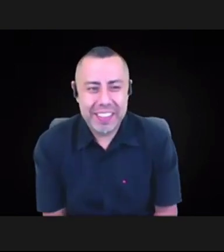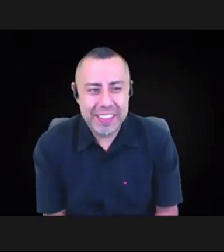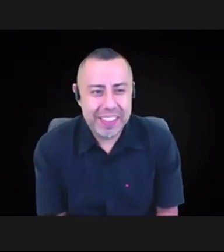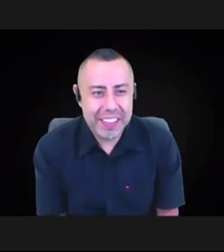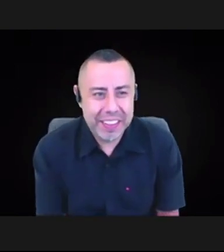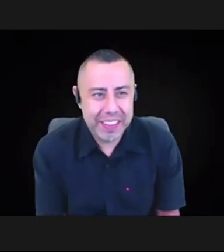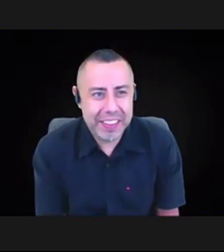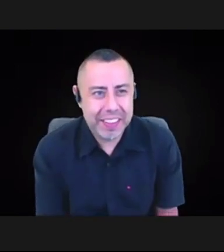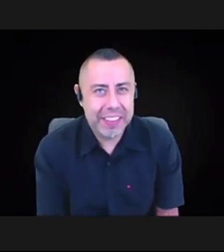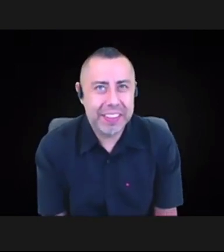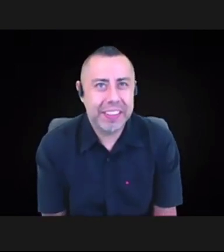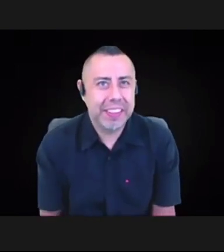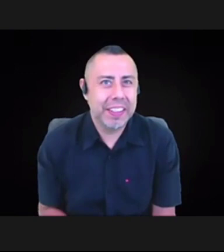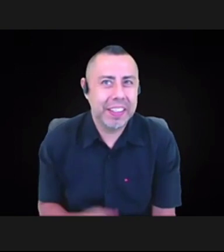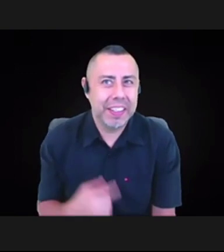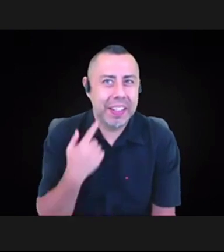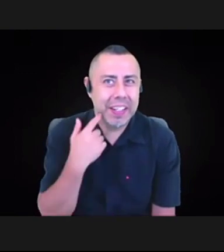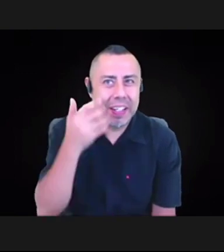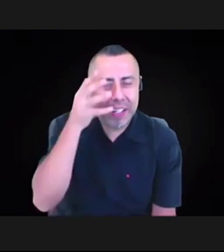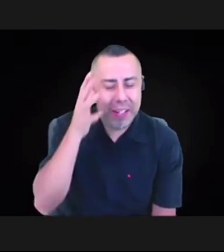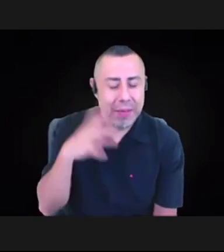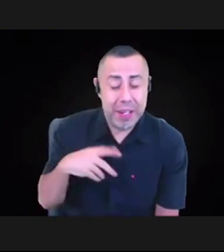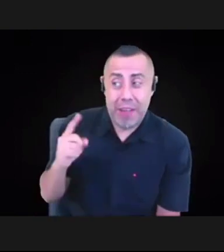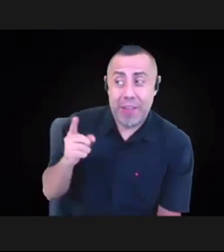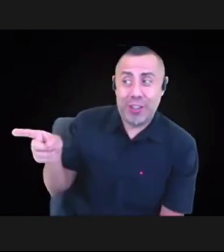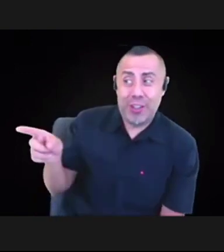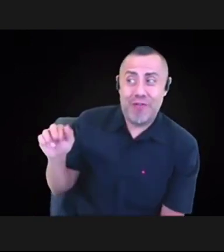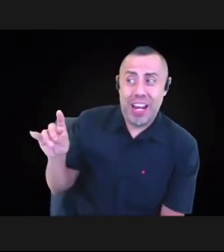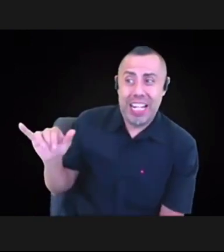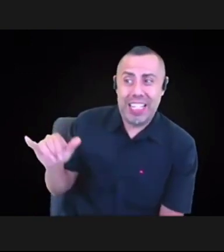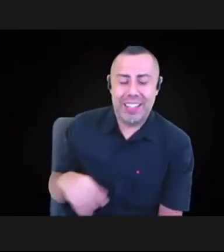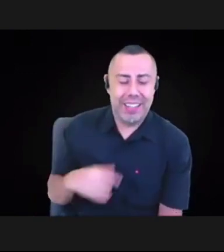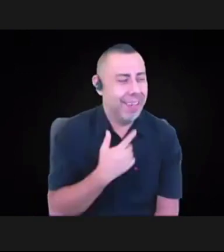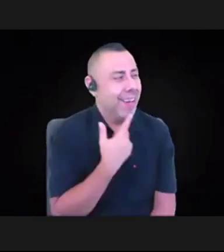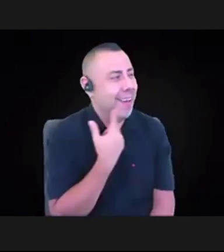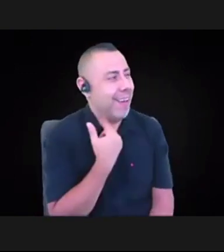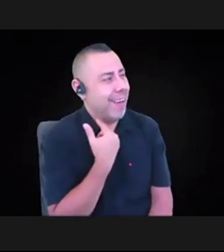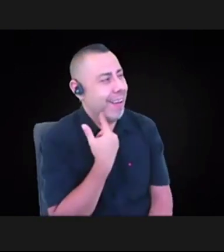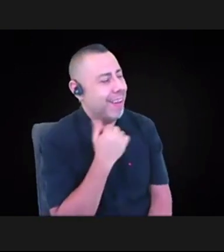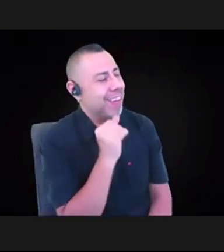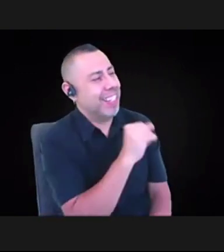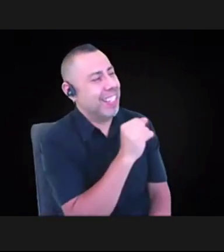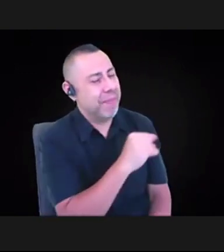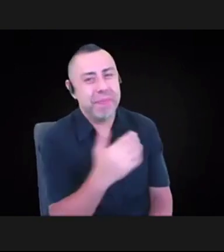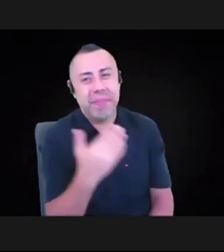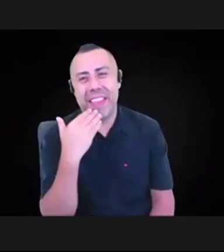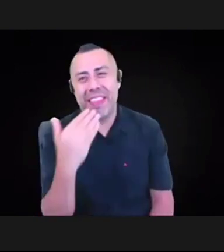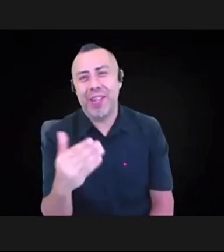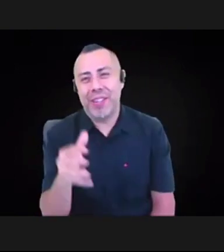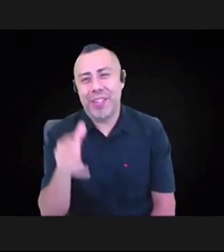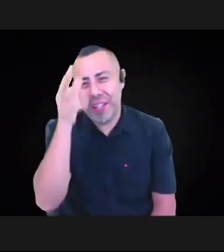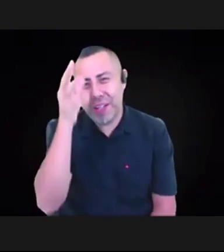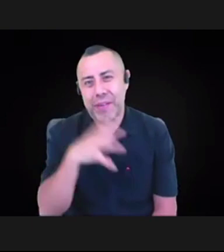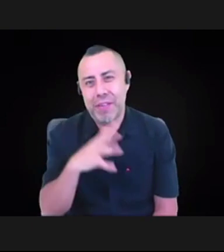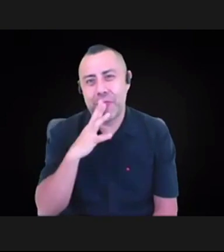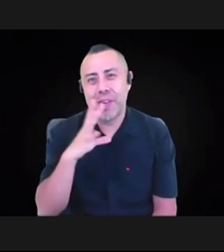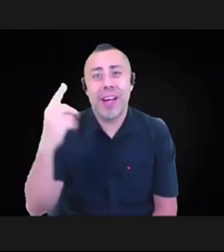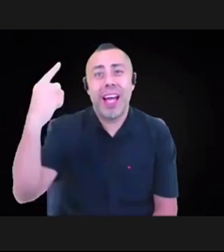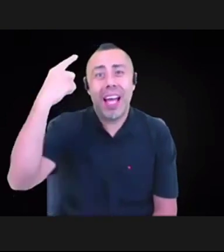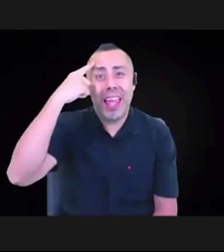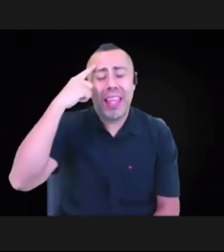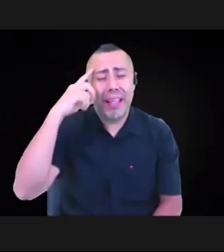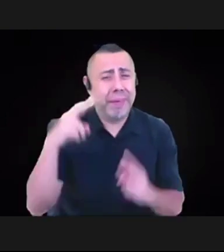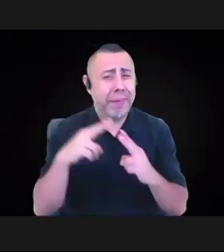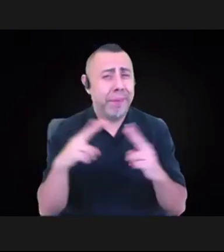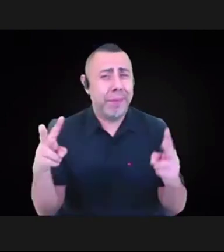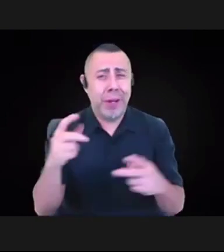I'll follow you. This for Justin and Randy. Uh, yeah, thank you. Um, I mean, I think it's a really interesting question.